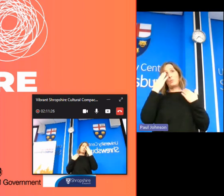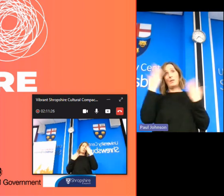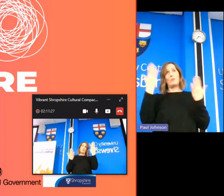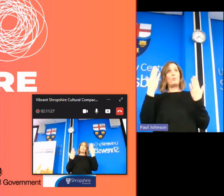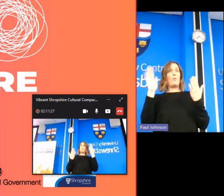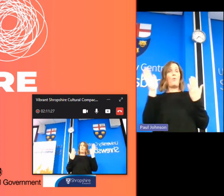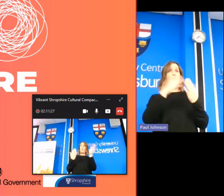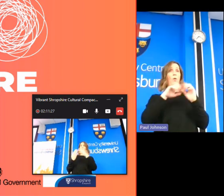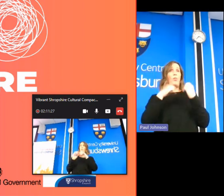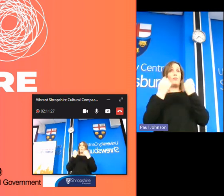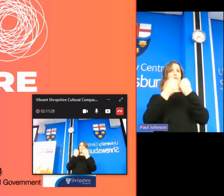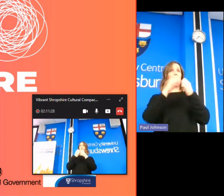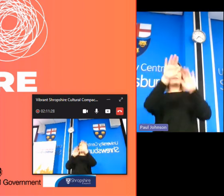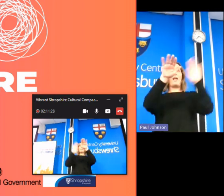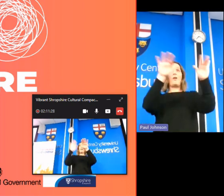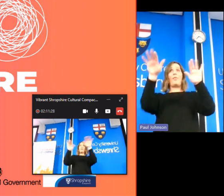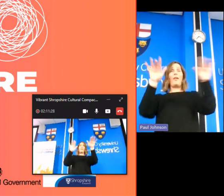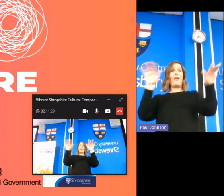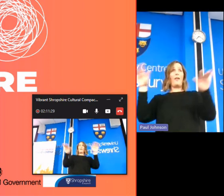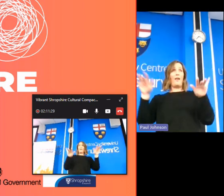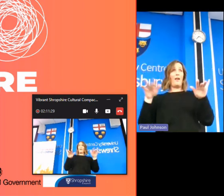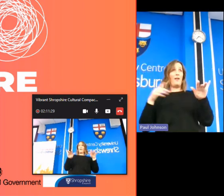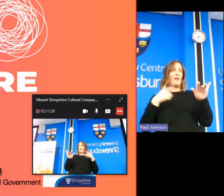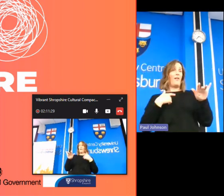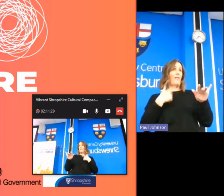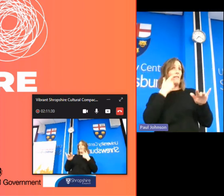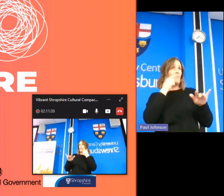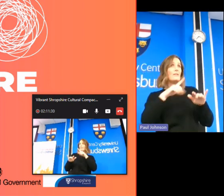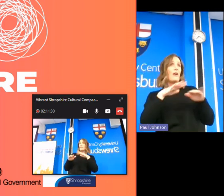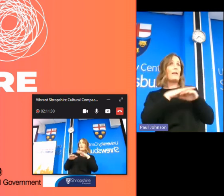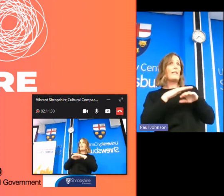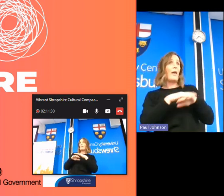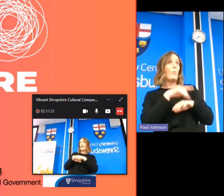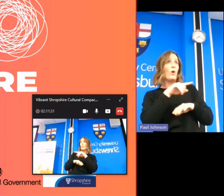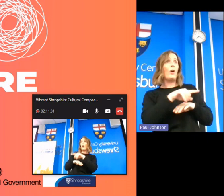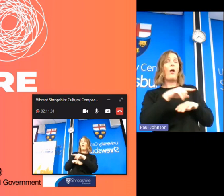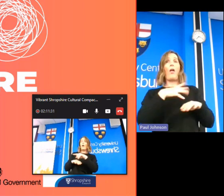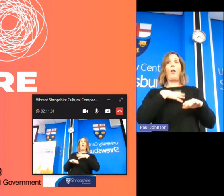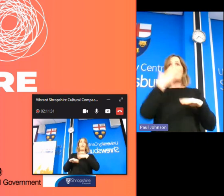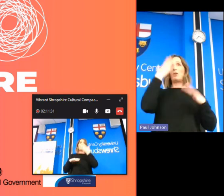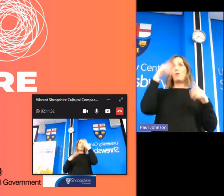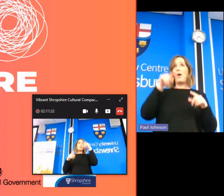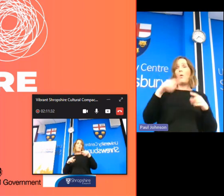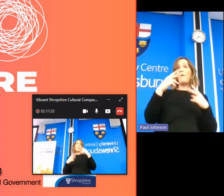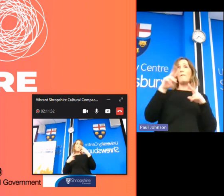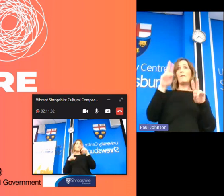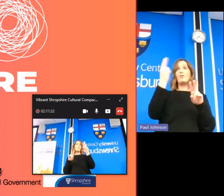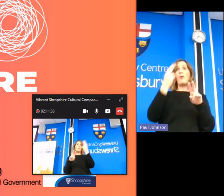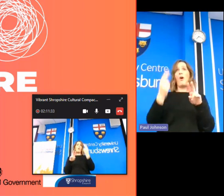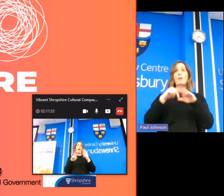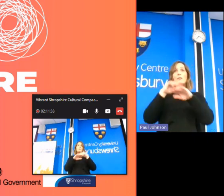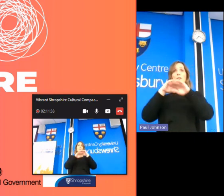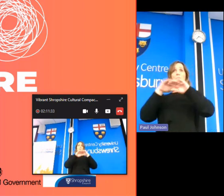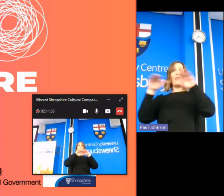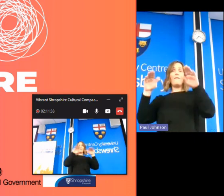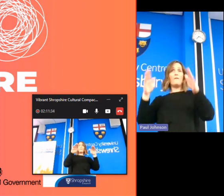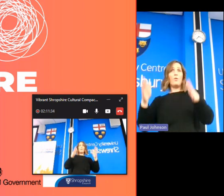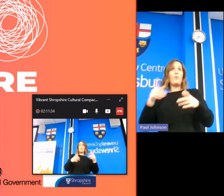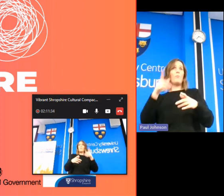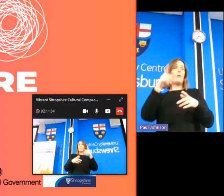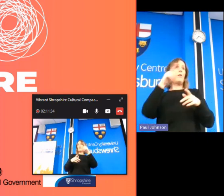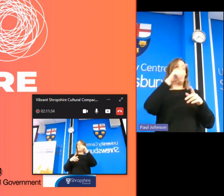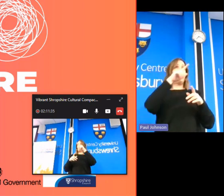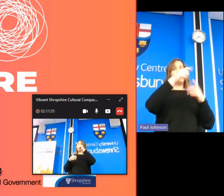groups that are out there the more people i talk to i suddenly find out there's a network of creative artists there's the visual arts platform the visual arts and the house